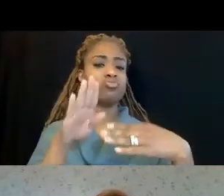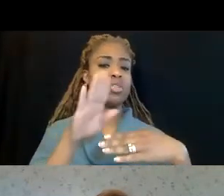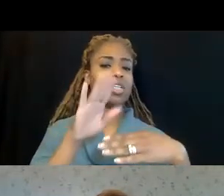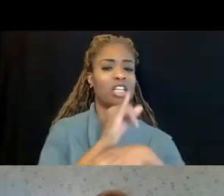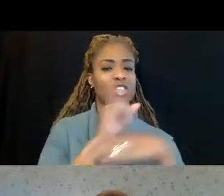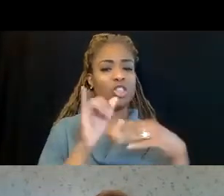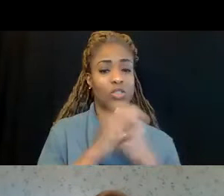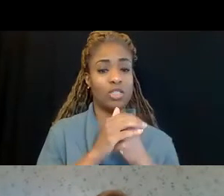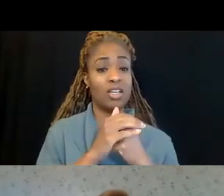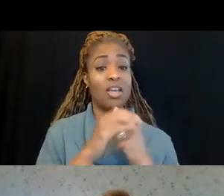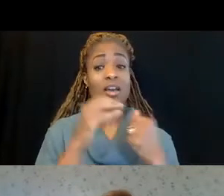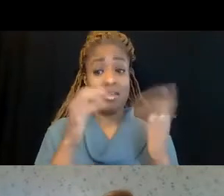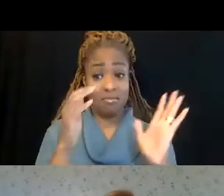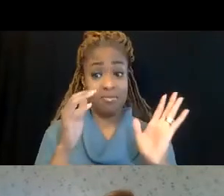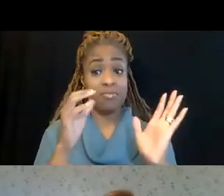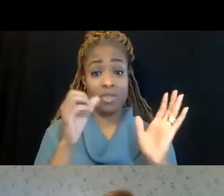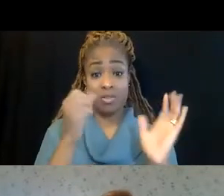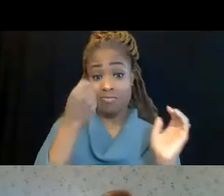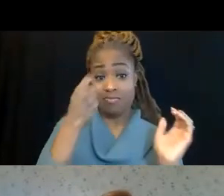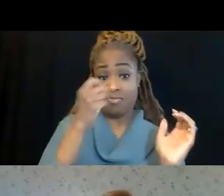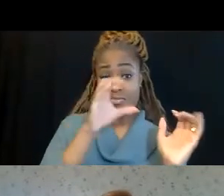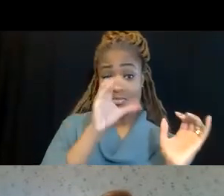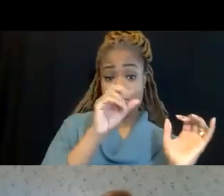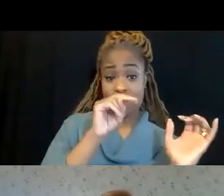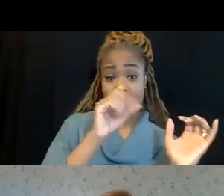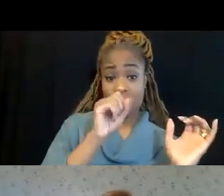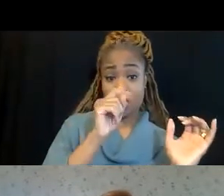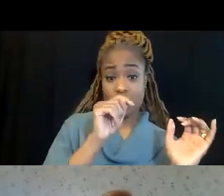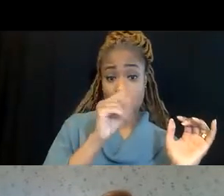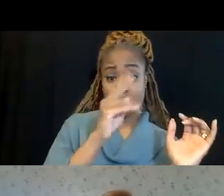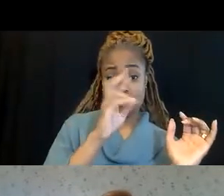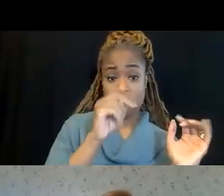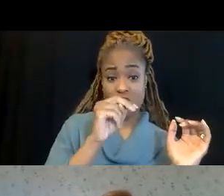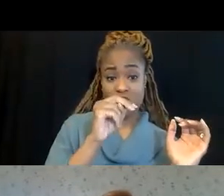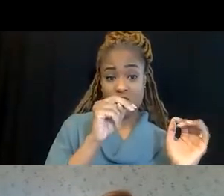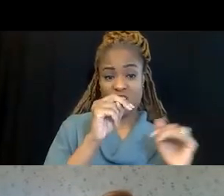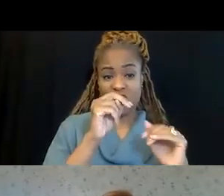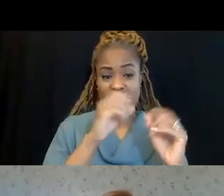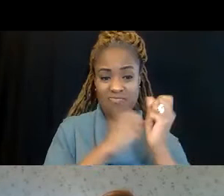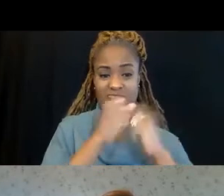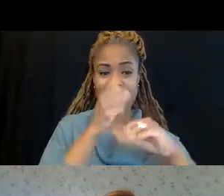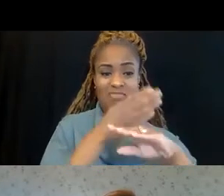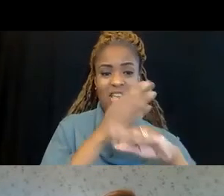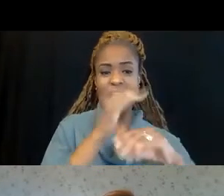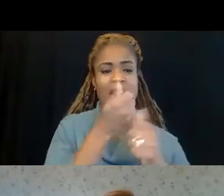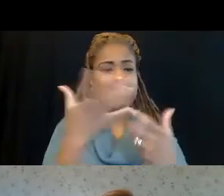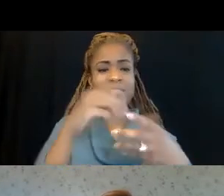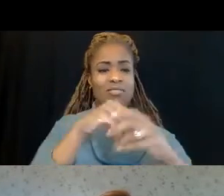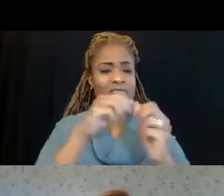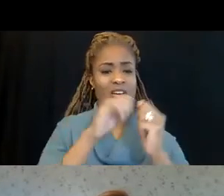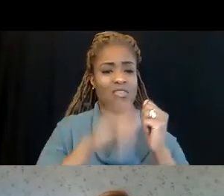just so you understand, construction industry deals with anything involving construction,